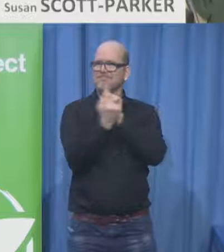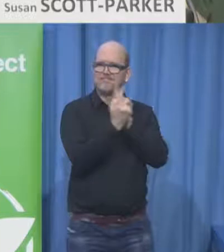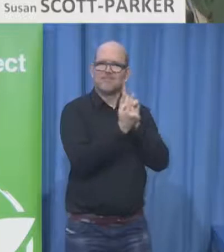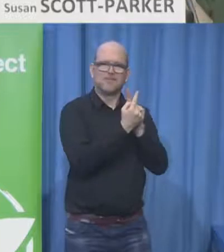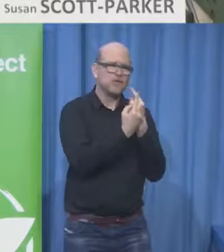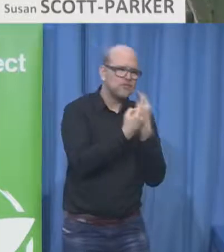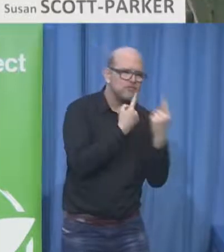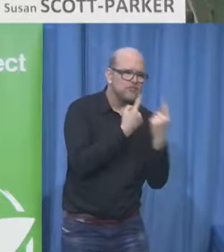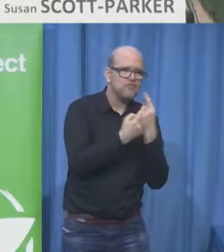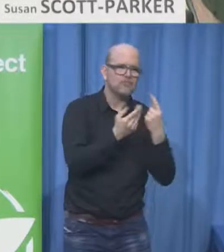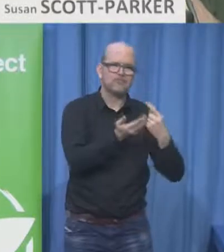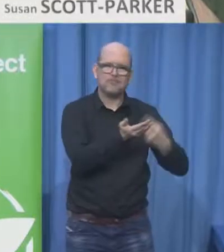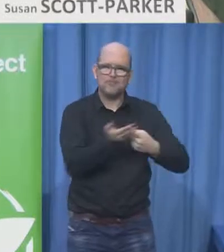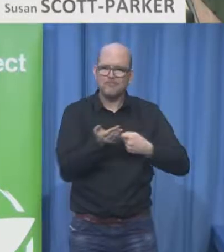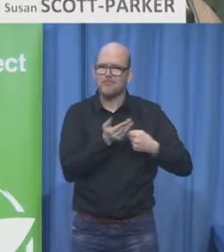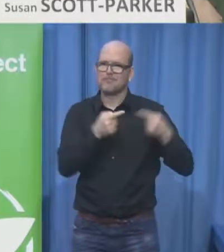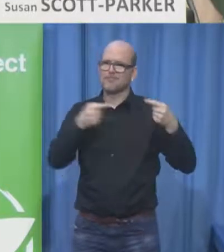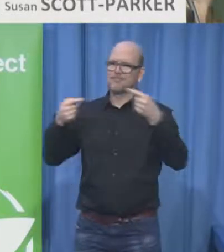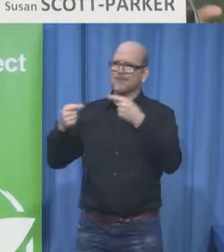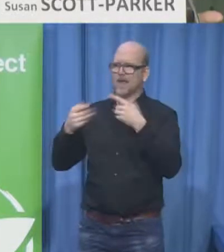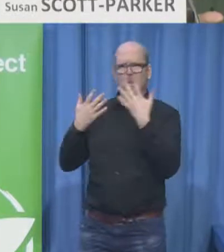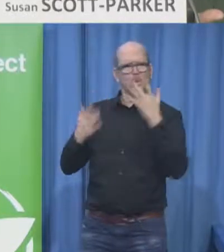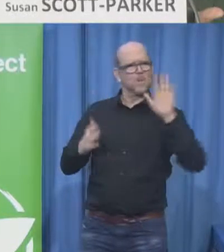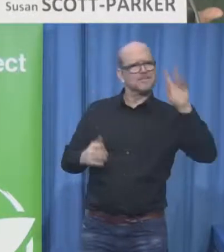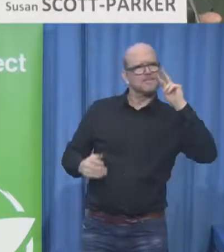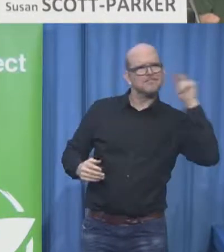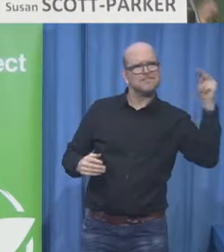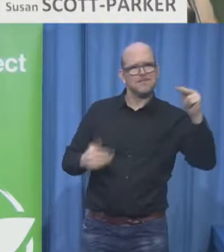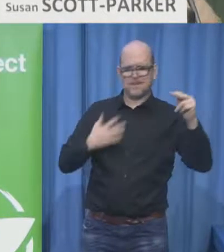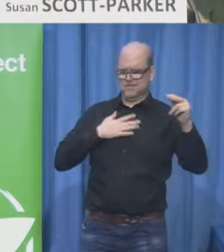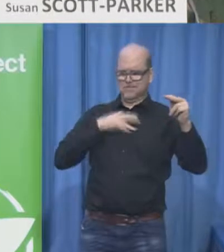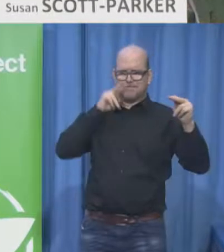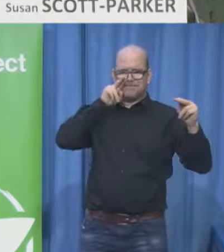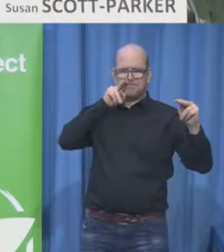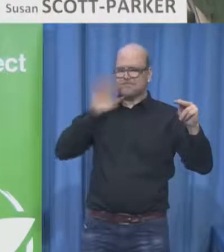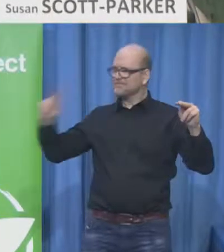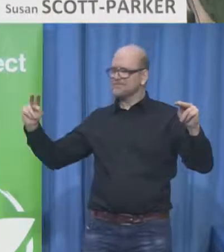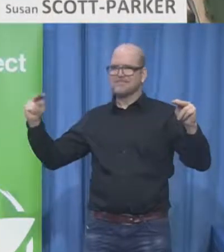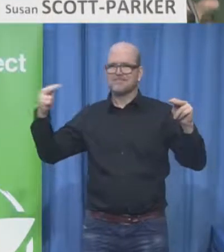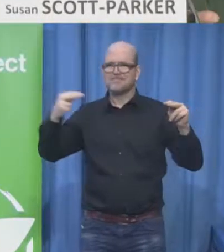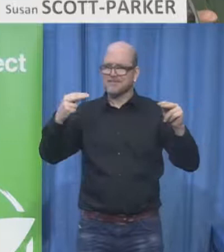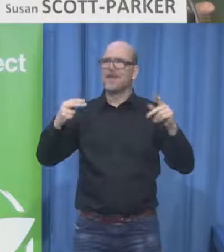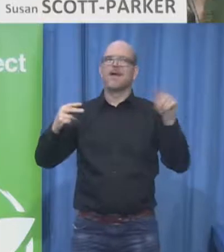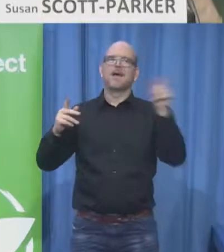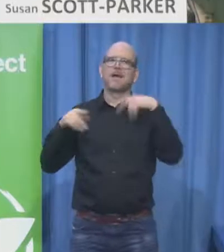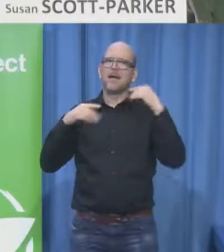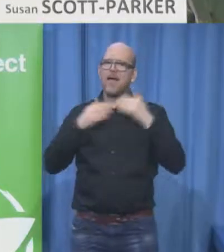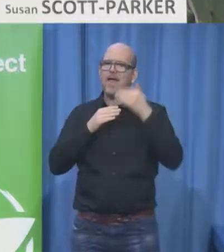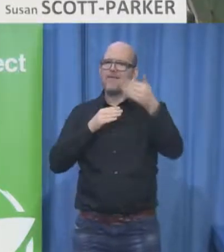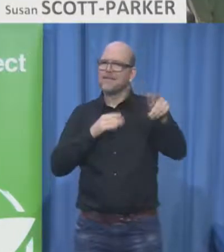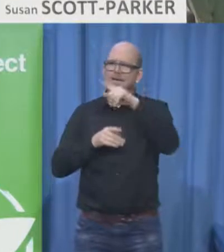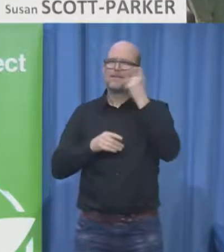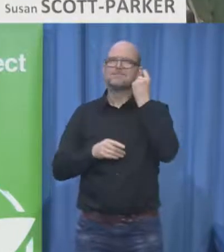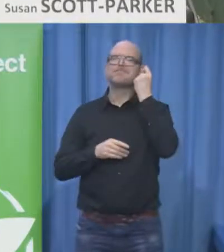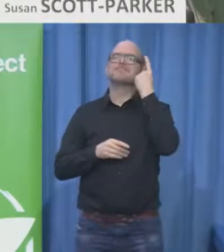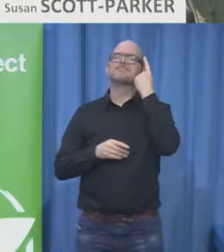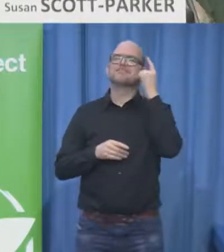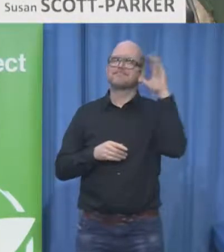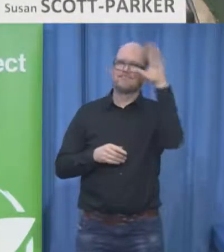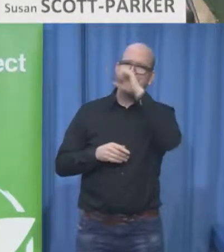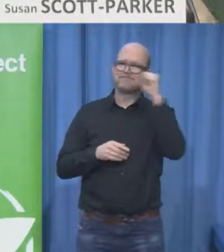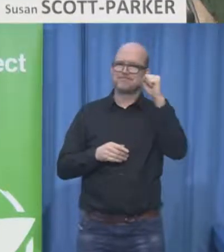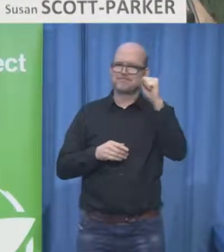and so you hear you hear these assumptions in the little remarks I I